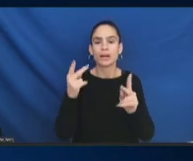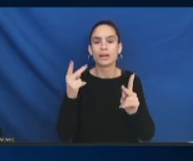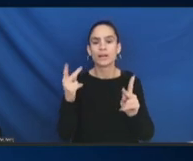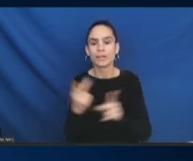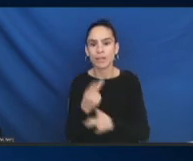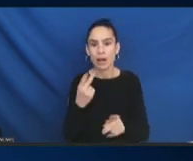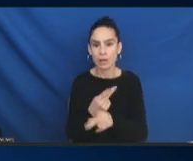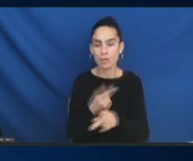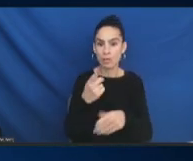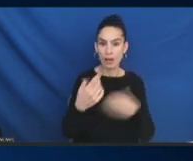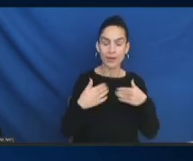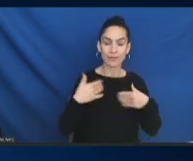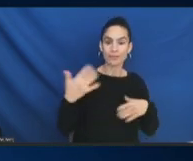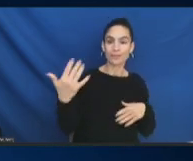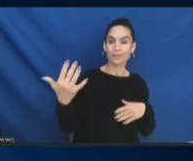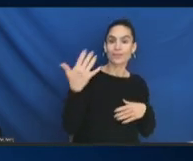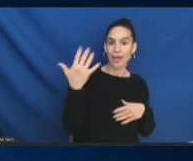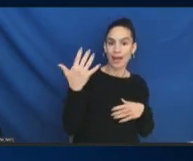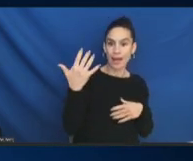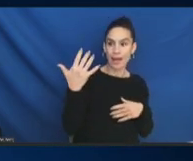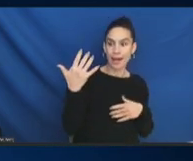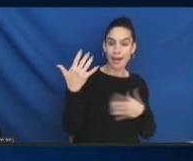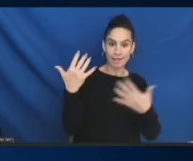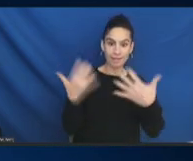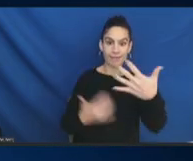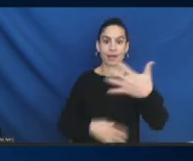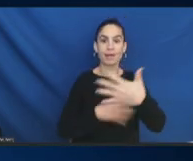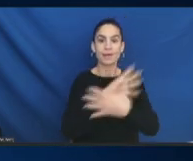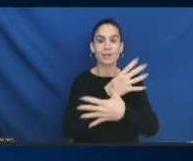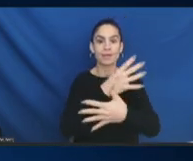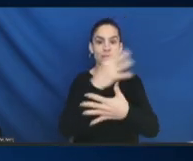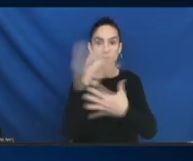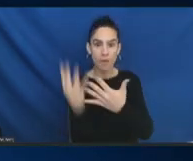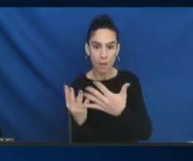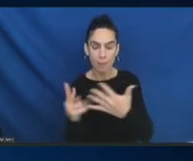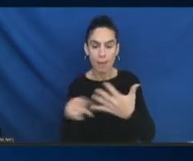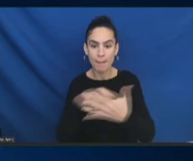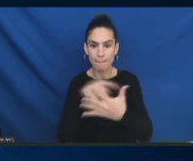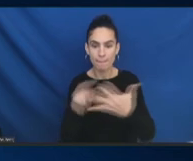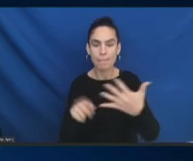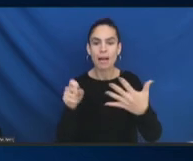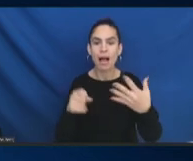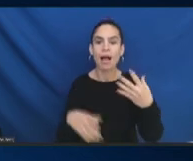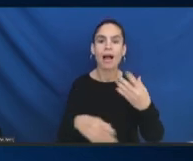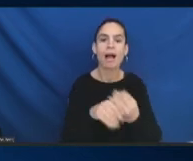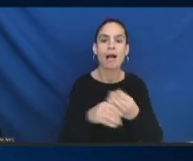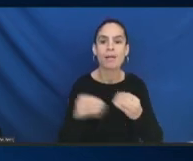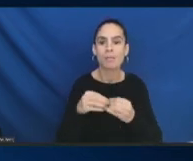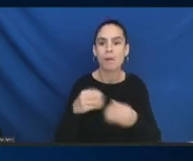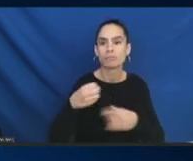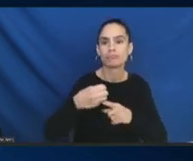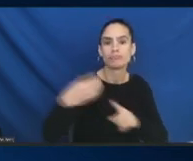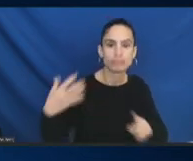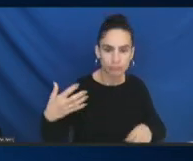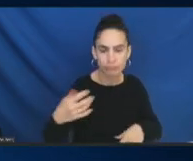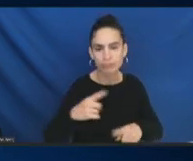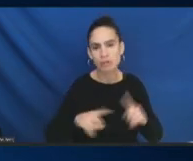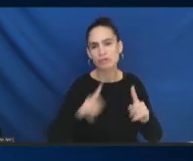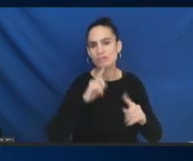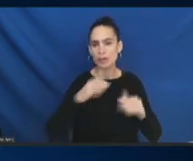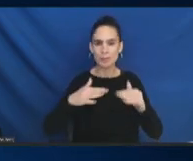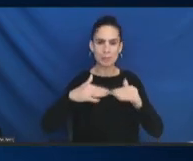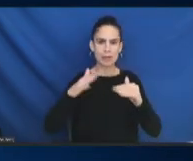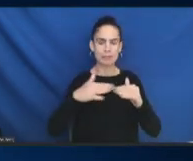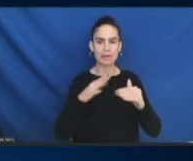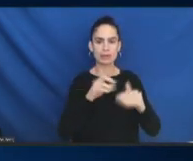four members on each? And then, of course, people can add on and there can be more than four. But at least at a minimum, each committee would, let's say, have four. And